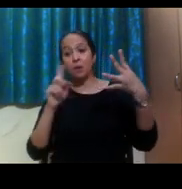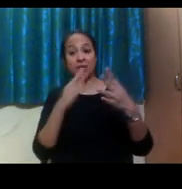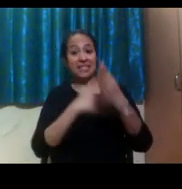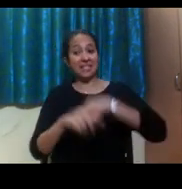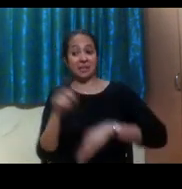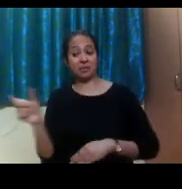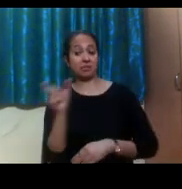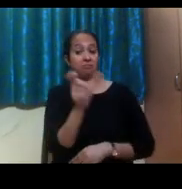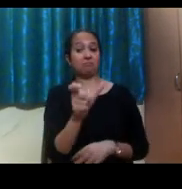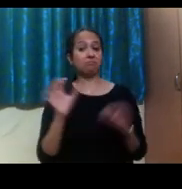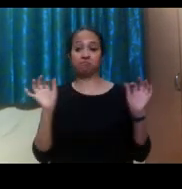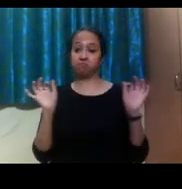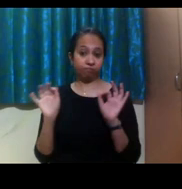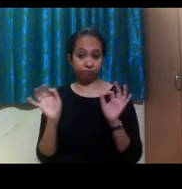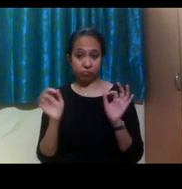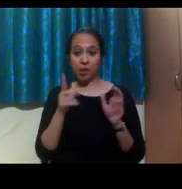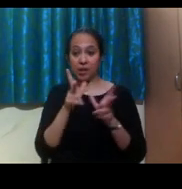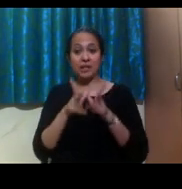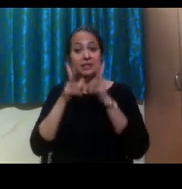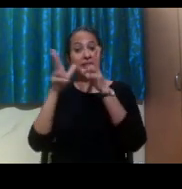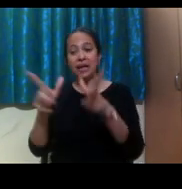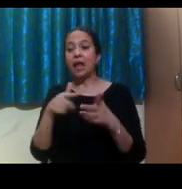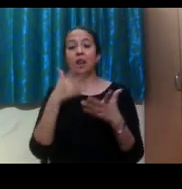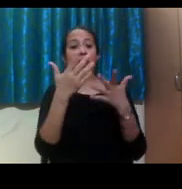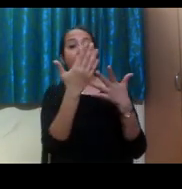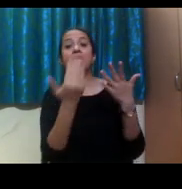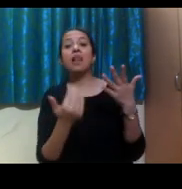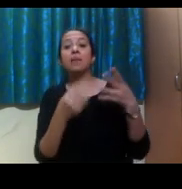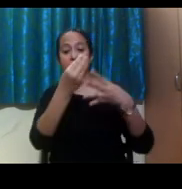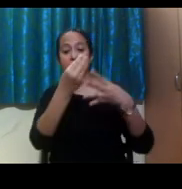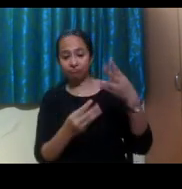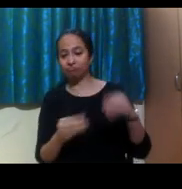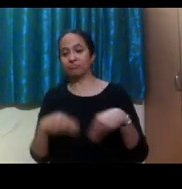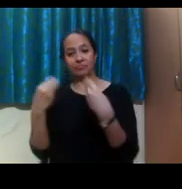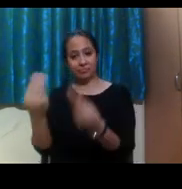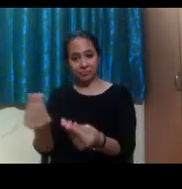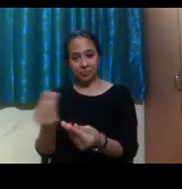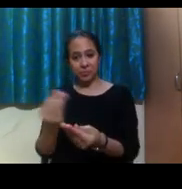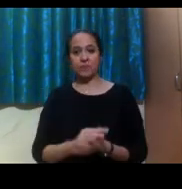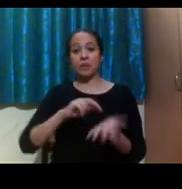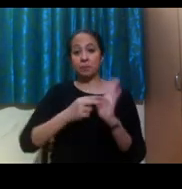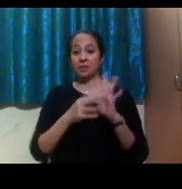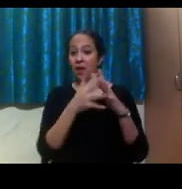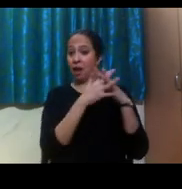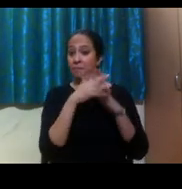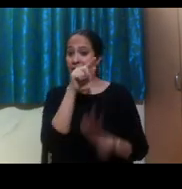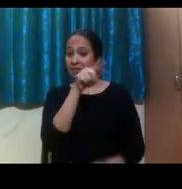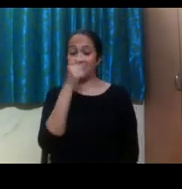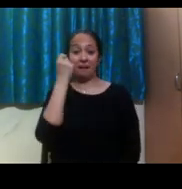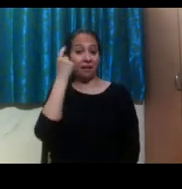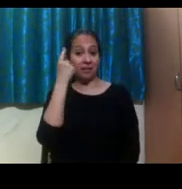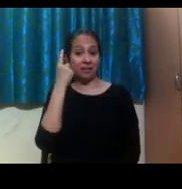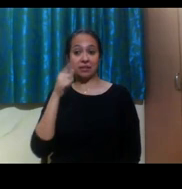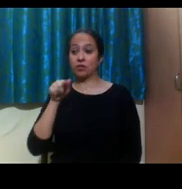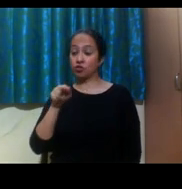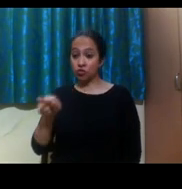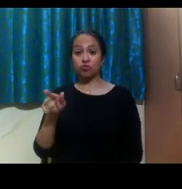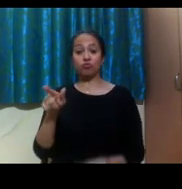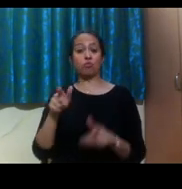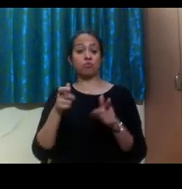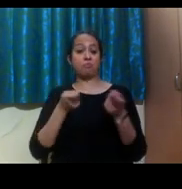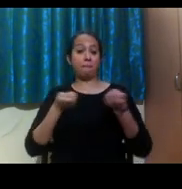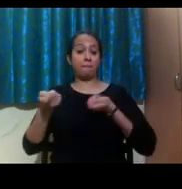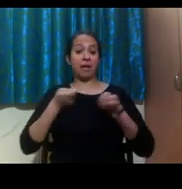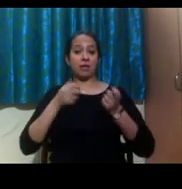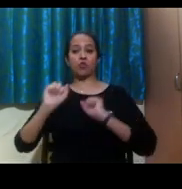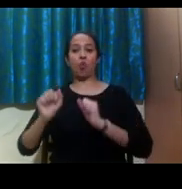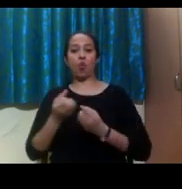just says your accommodations. So one thing to understand when you're here in the States is that you're in control of your information. So